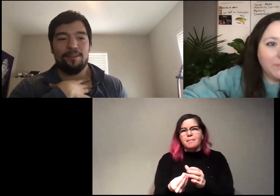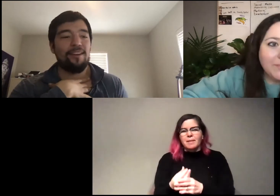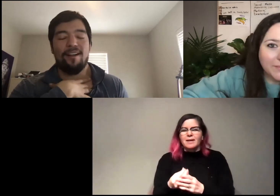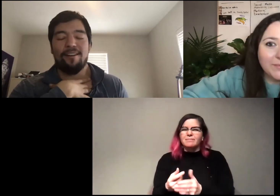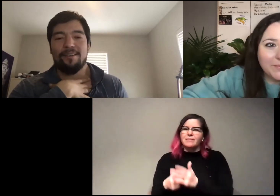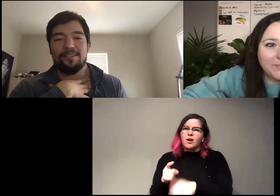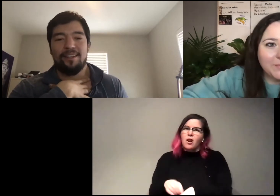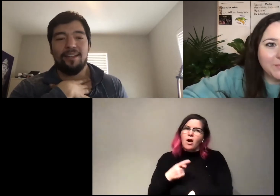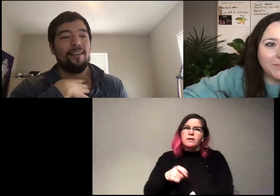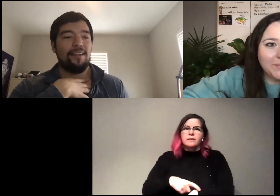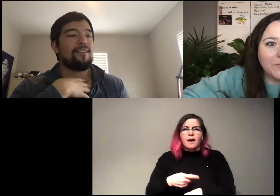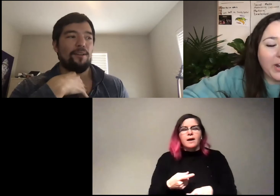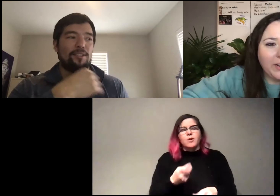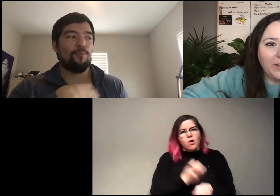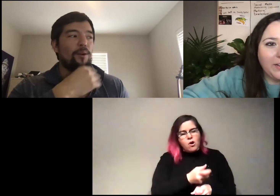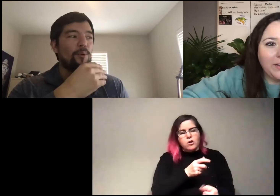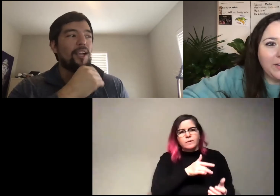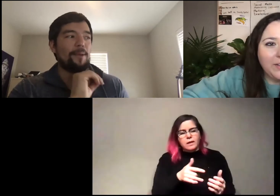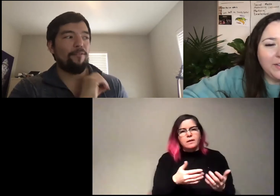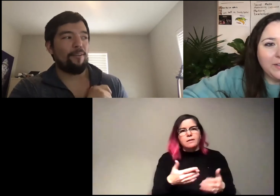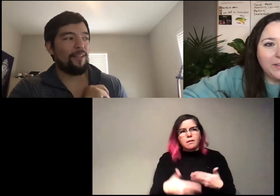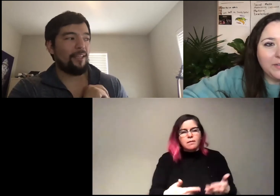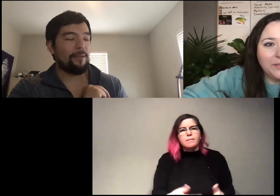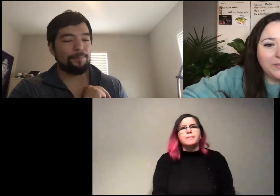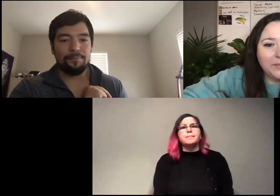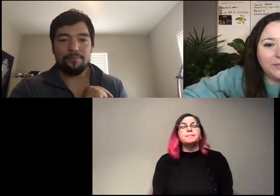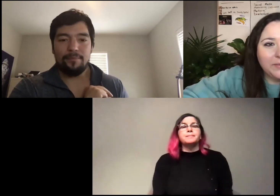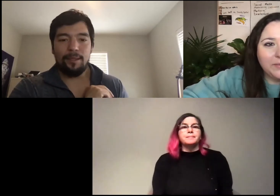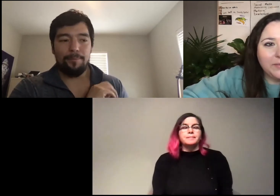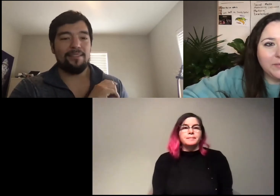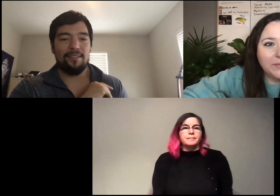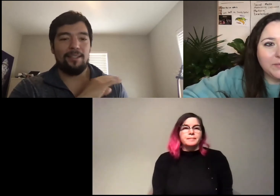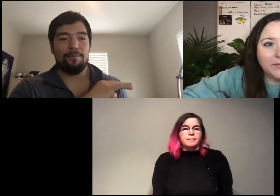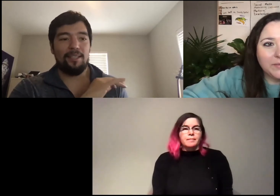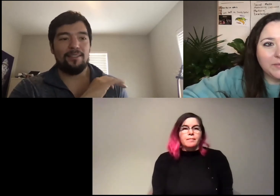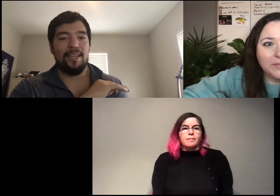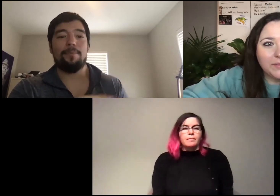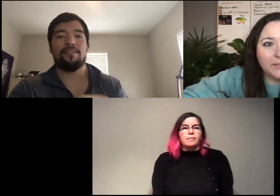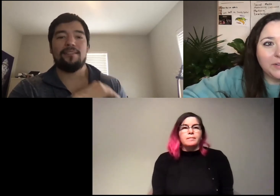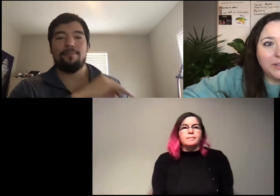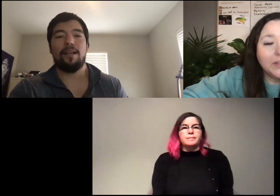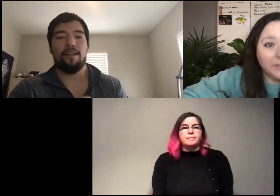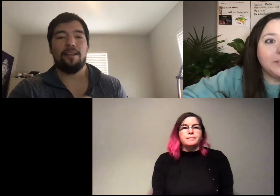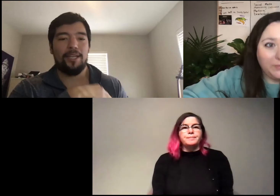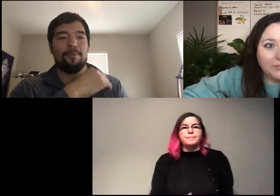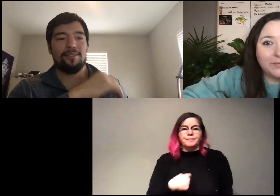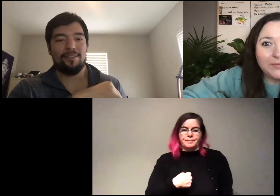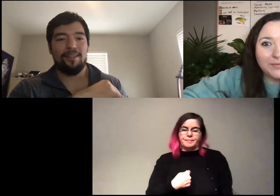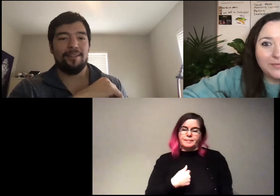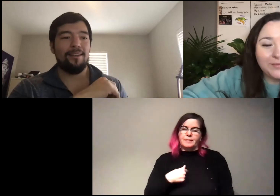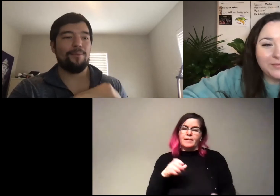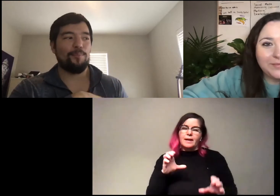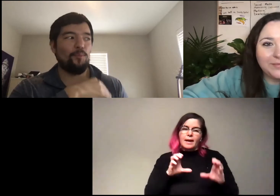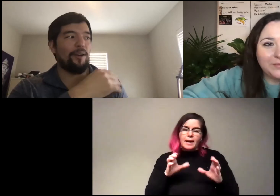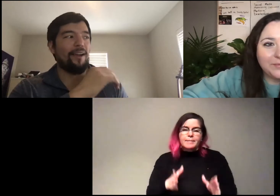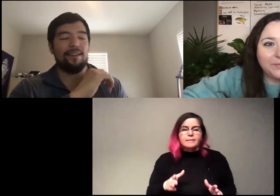time. They're all harder to study, you know, cause we're, we're coming from like, basically like being chemists and biochemists and